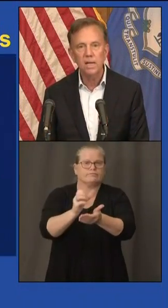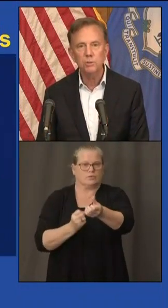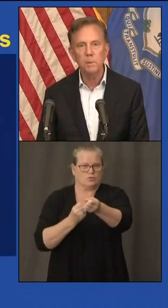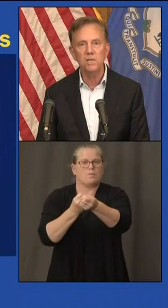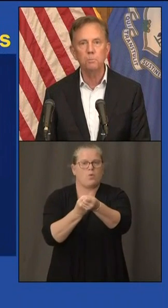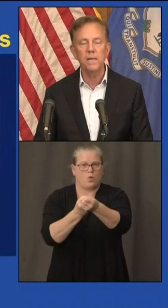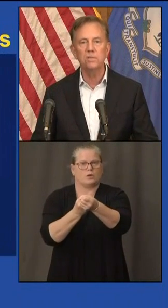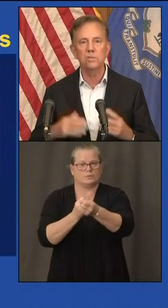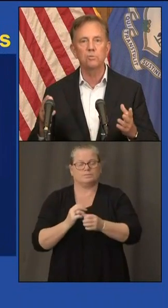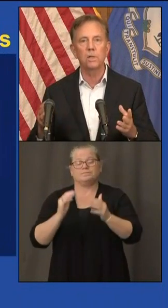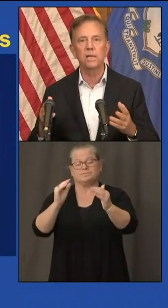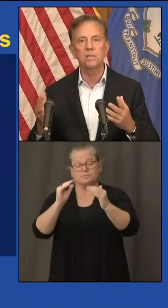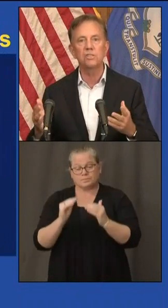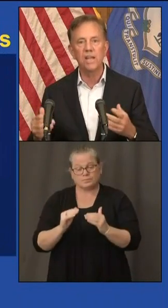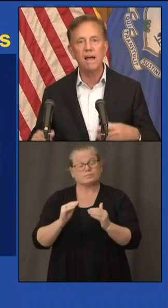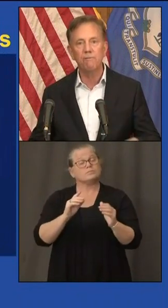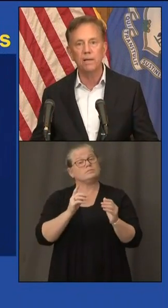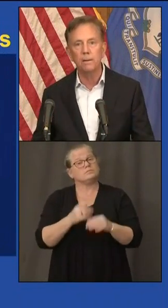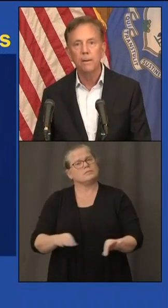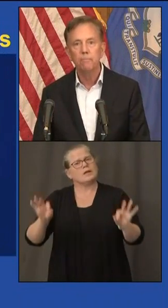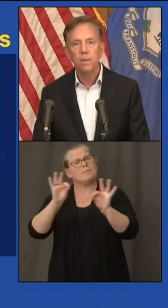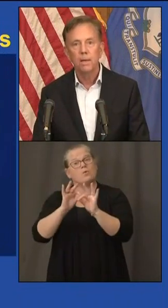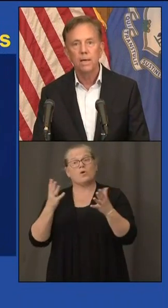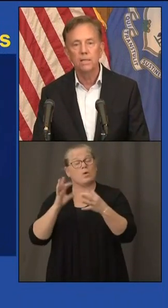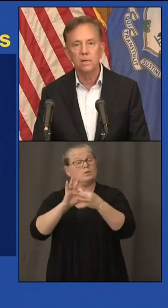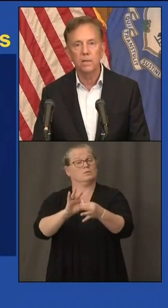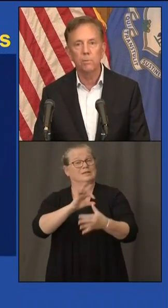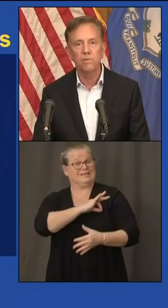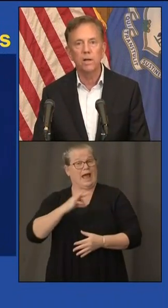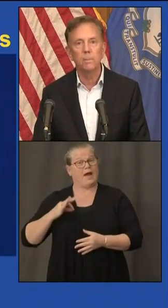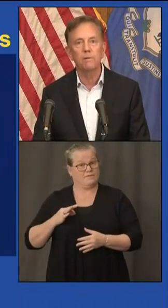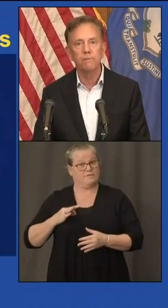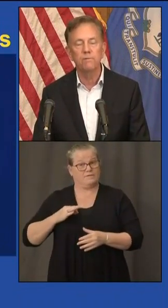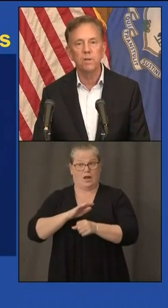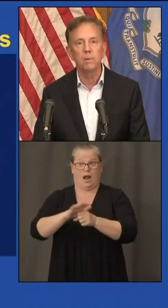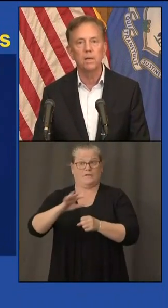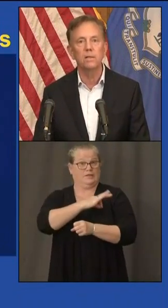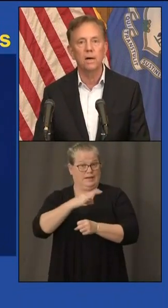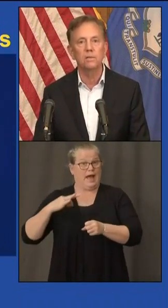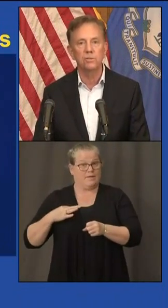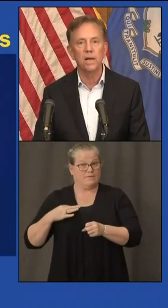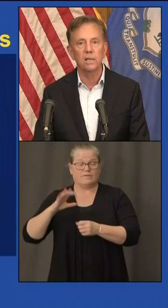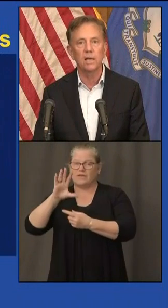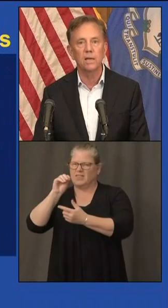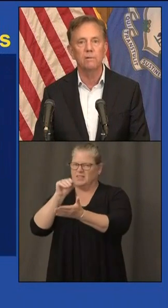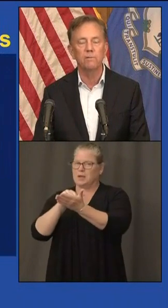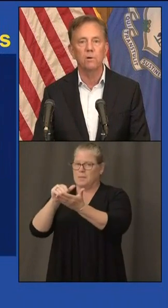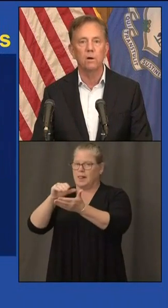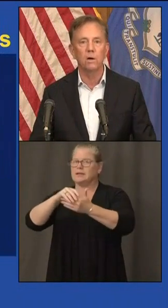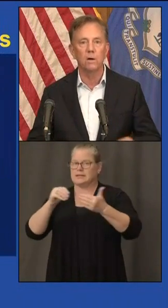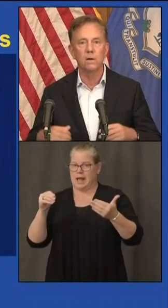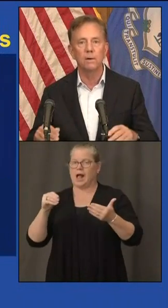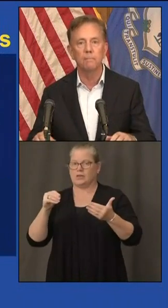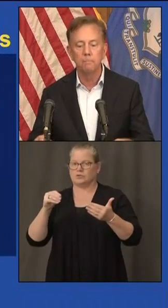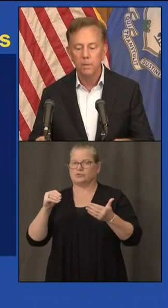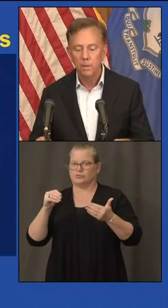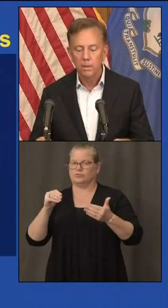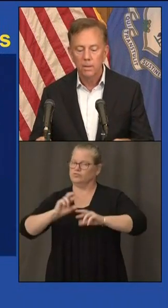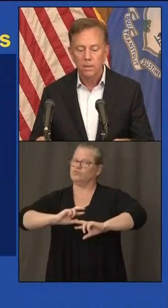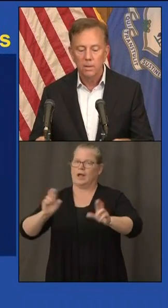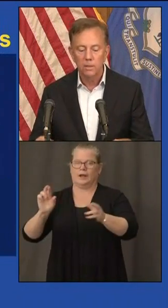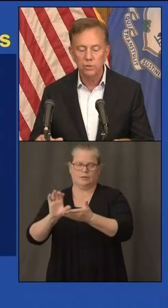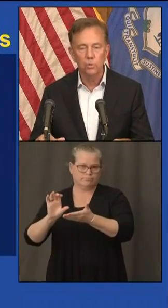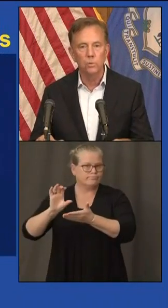the next biggest piece is related to staffing and there we've got about 50 million dollars allocated for our um